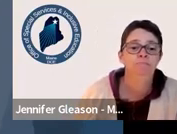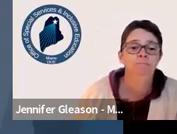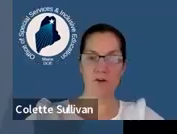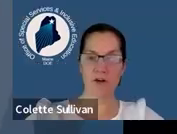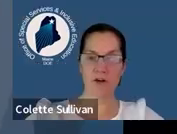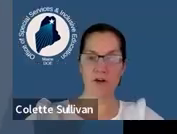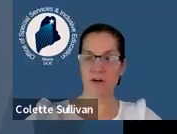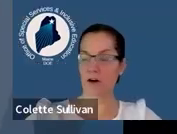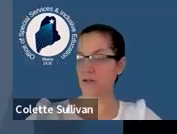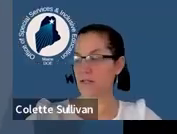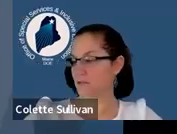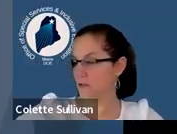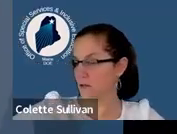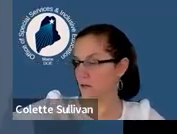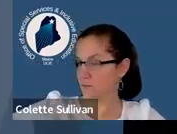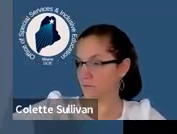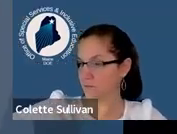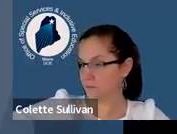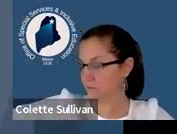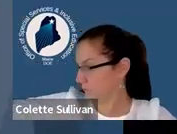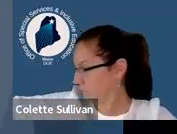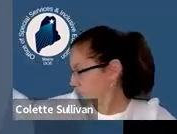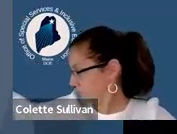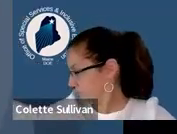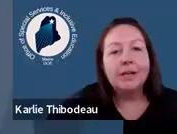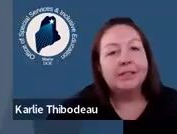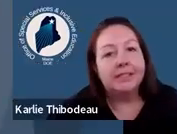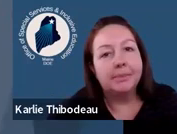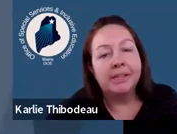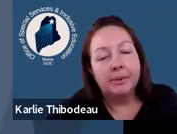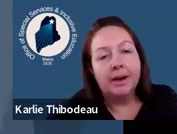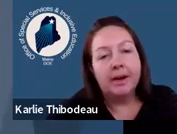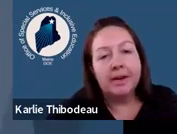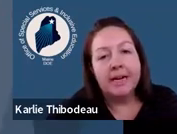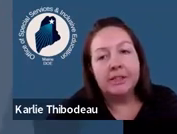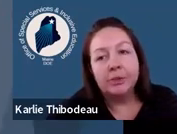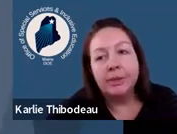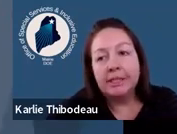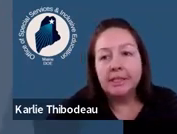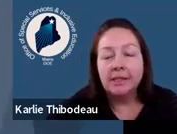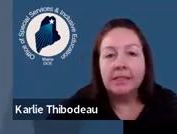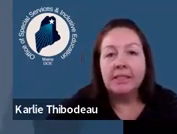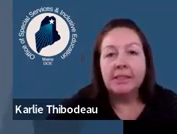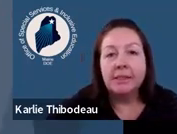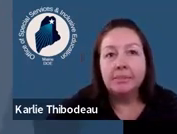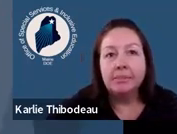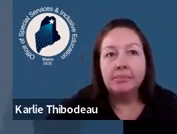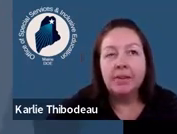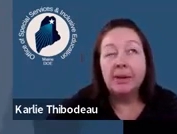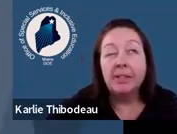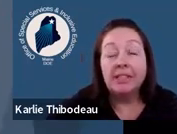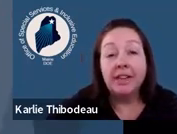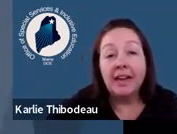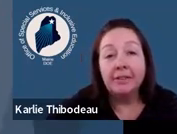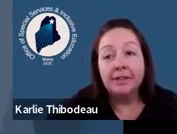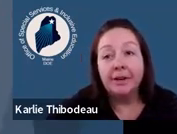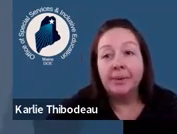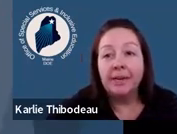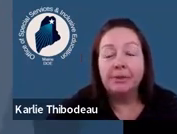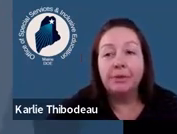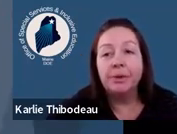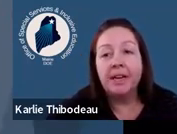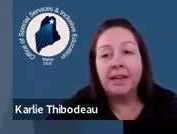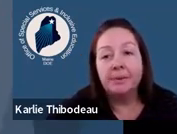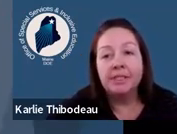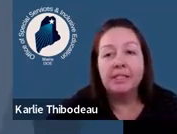Thanks, Jennifer. Carly is here. I'm Carly Thibodeau. I joined the team about a year and a half